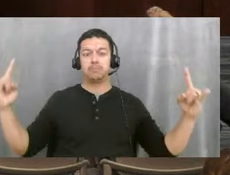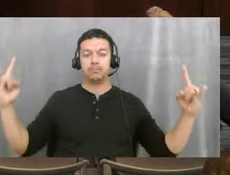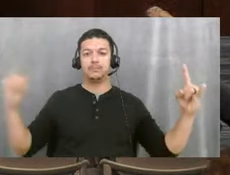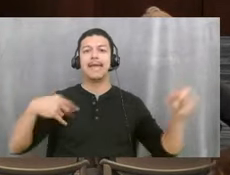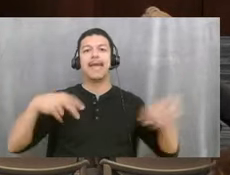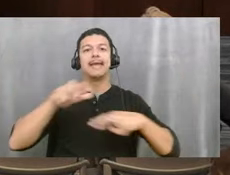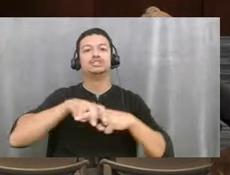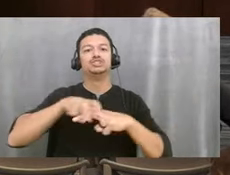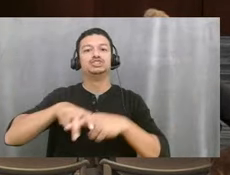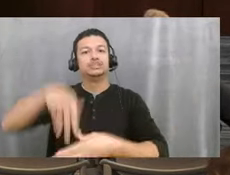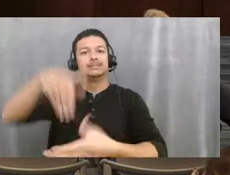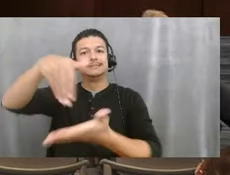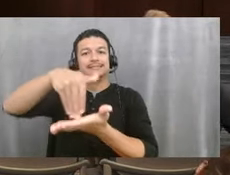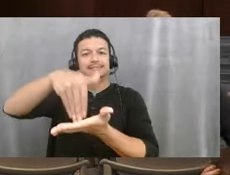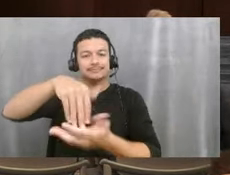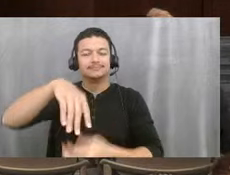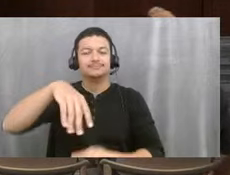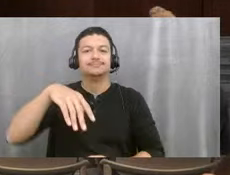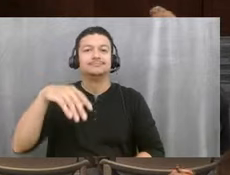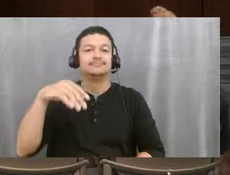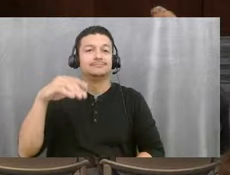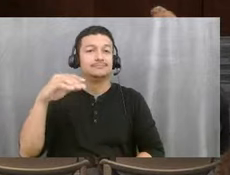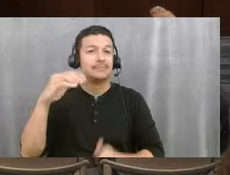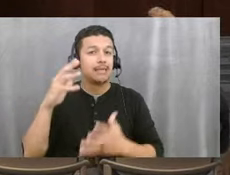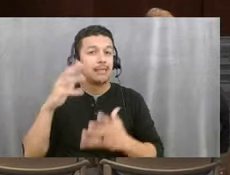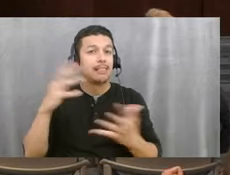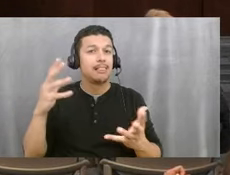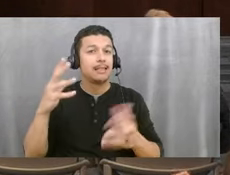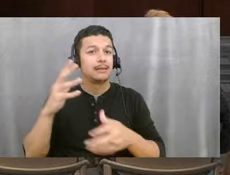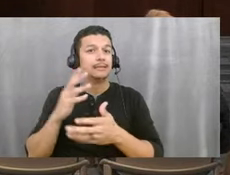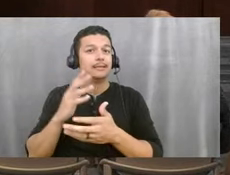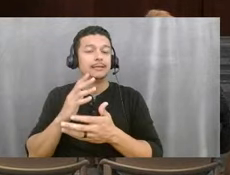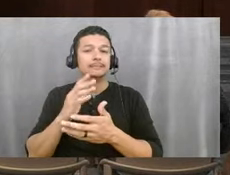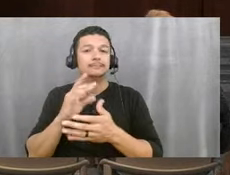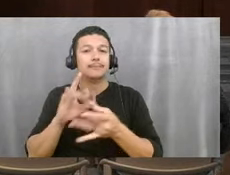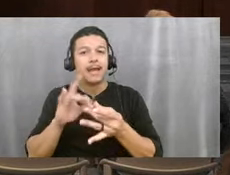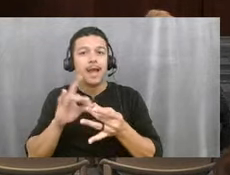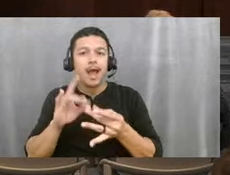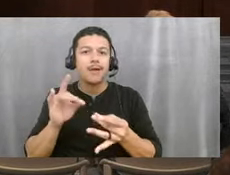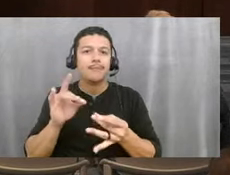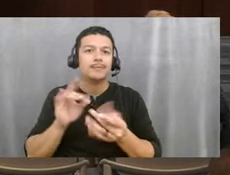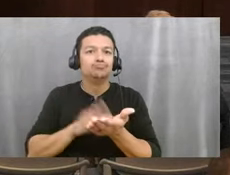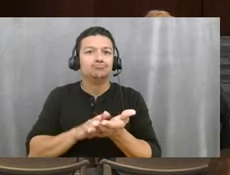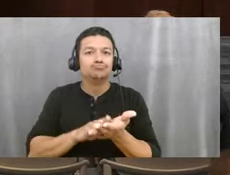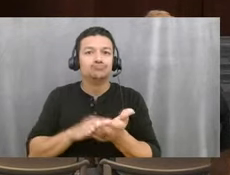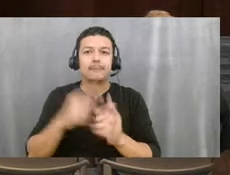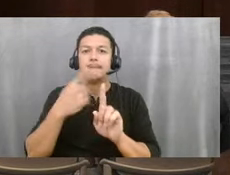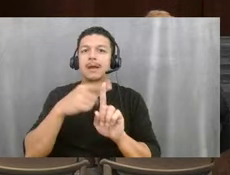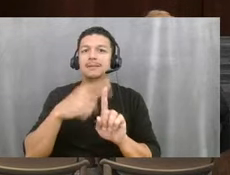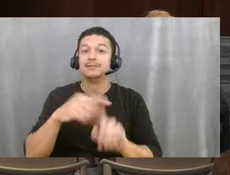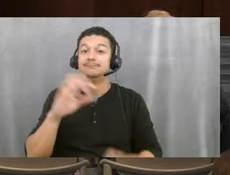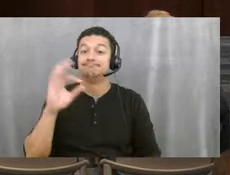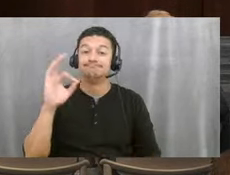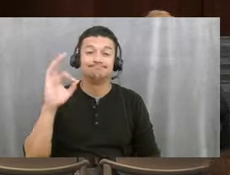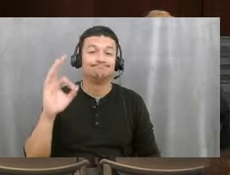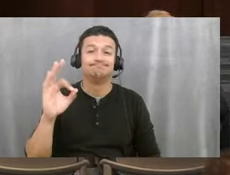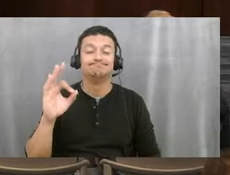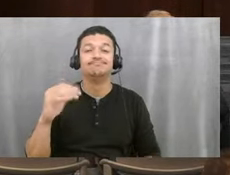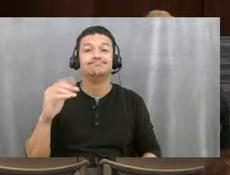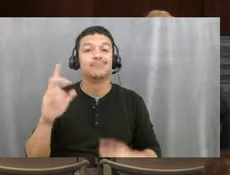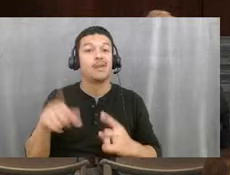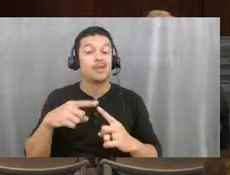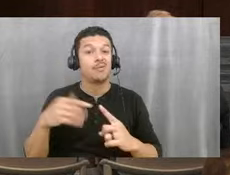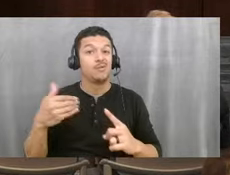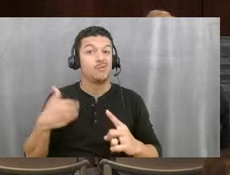And got a lot of comments about that. Very positive. So when we do have these